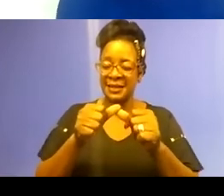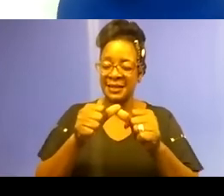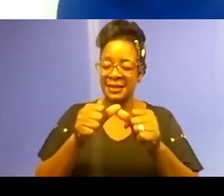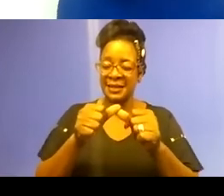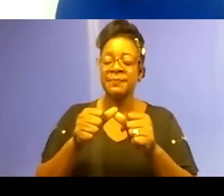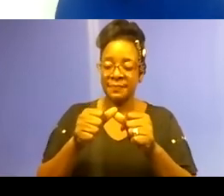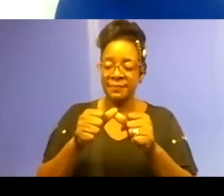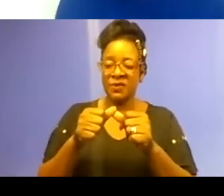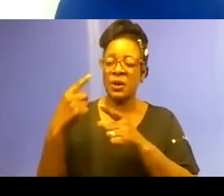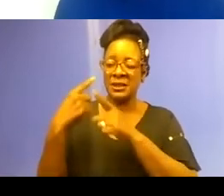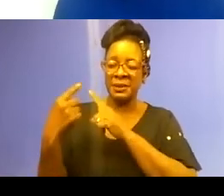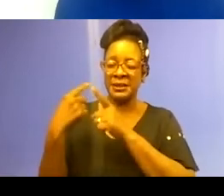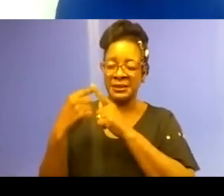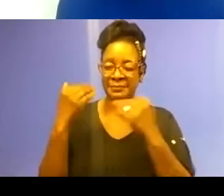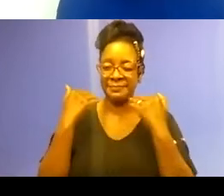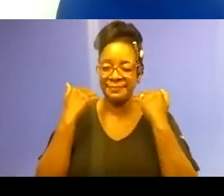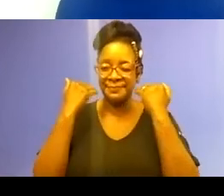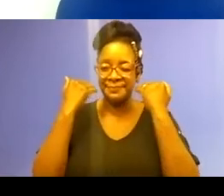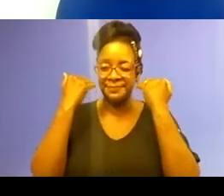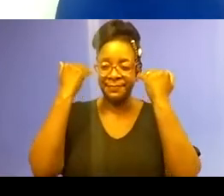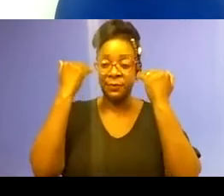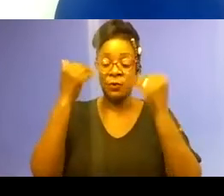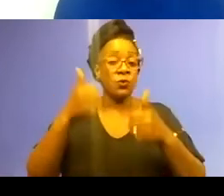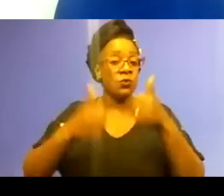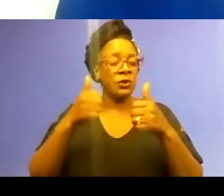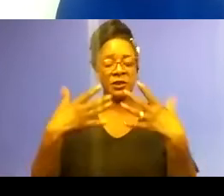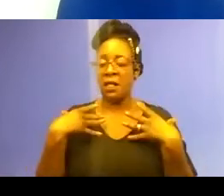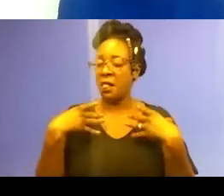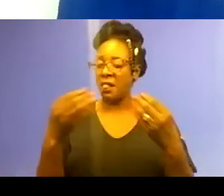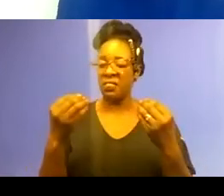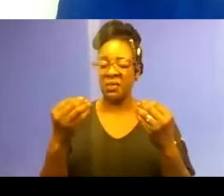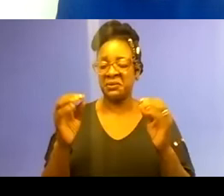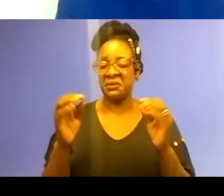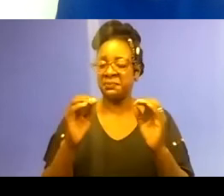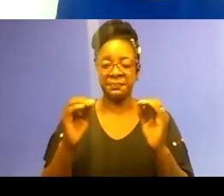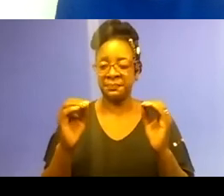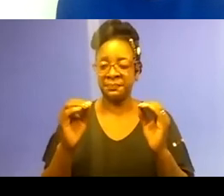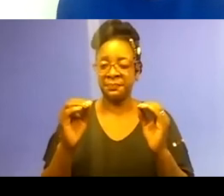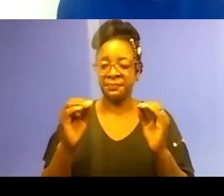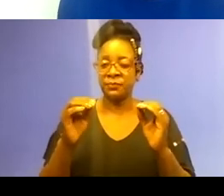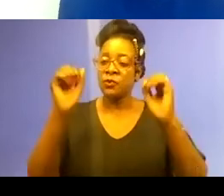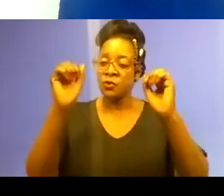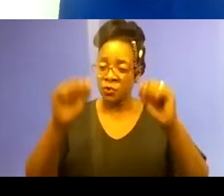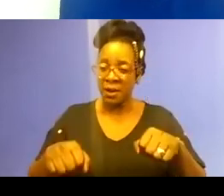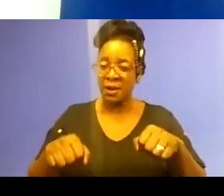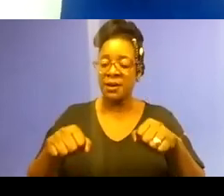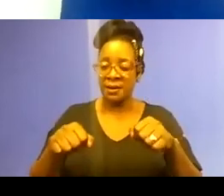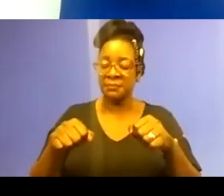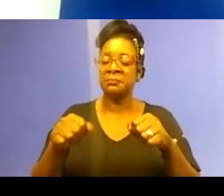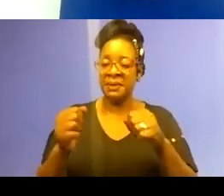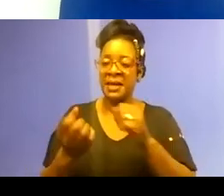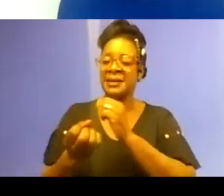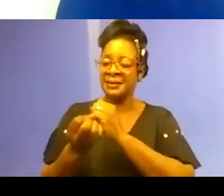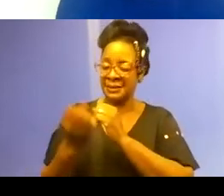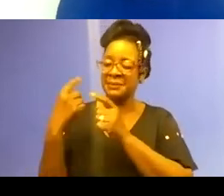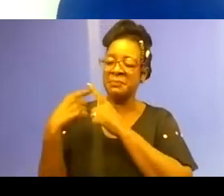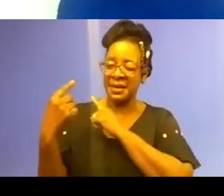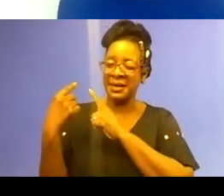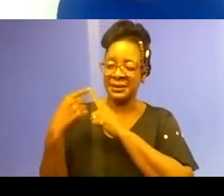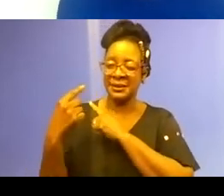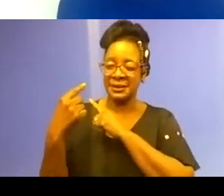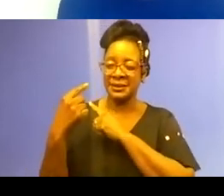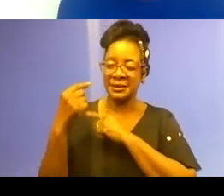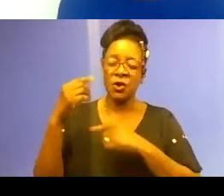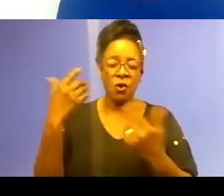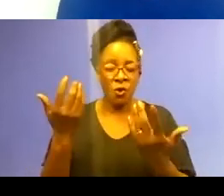which is unhealthy for a fetus, you could be experiencing that because you live in an unsafe neighborhood where you have to